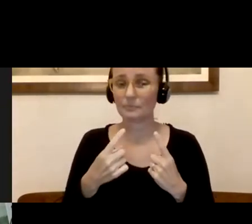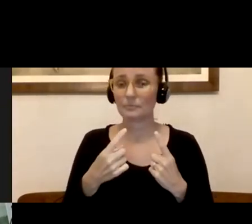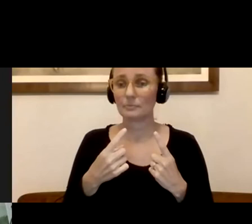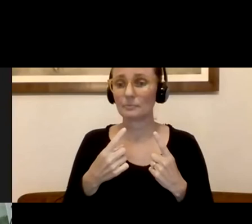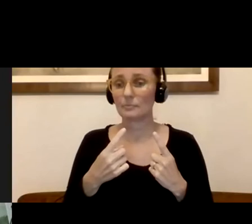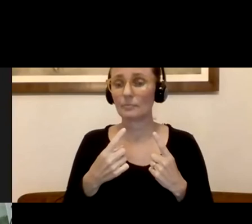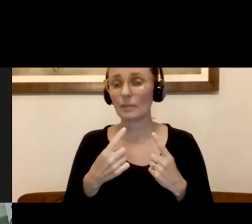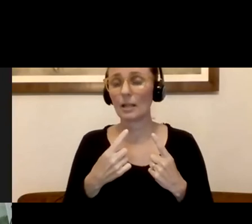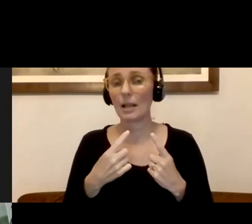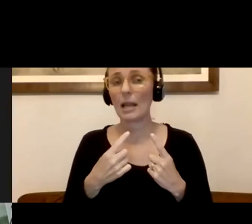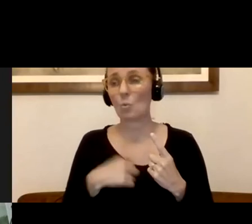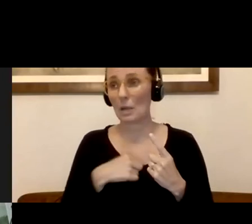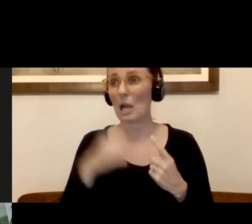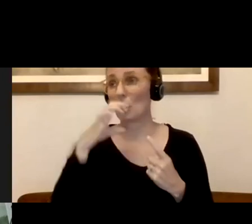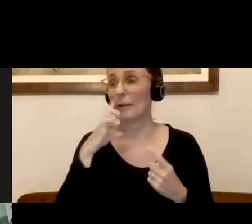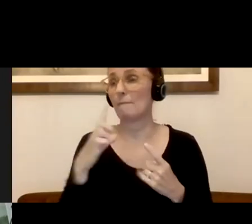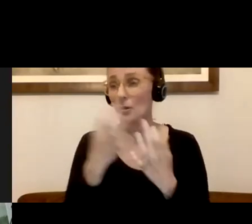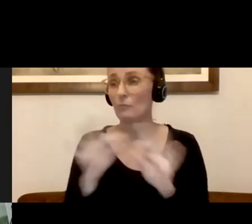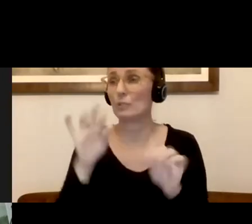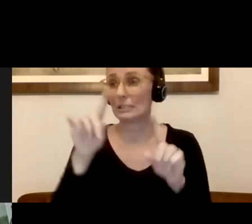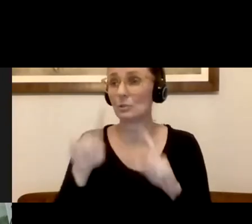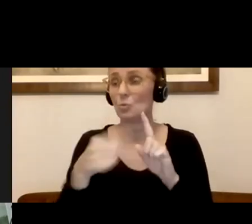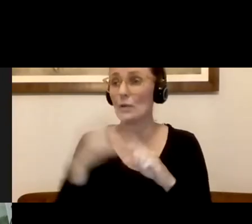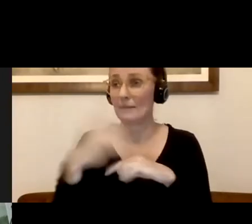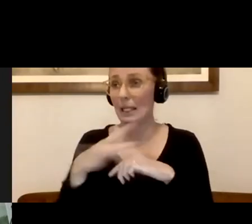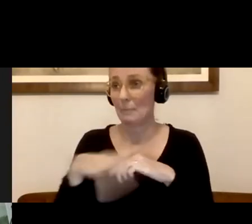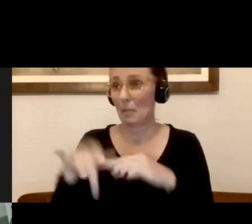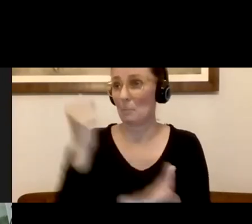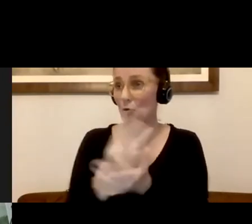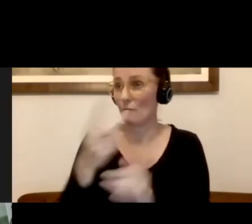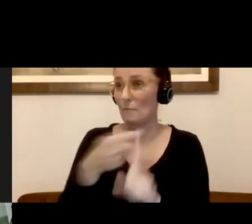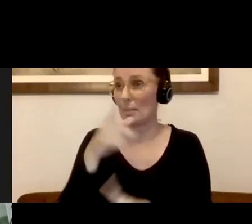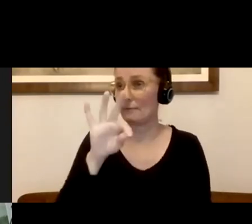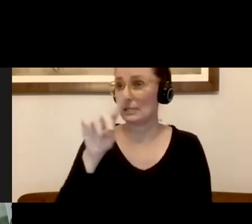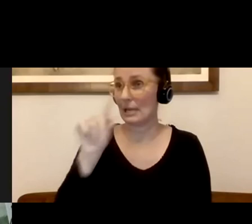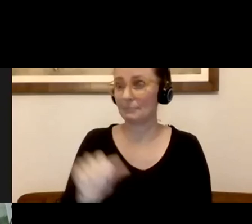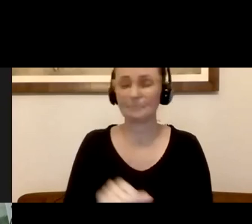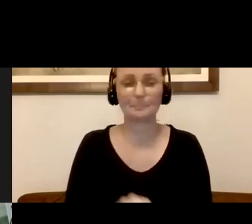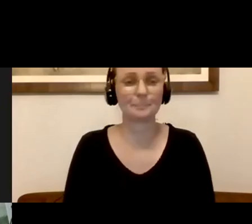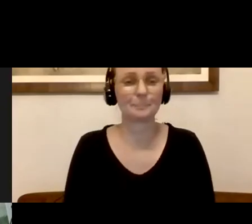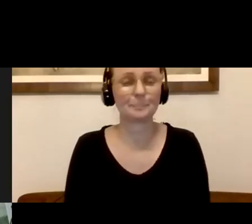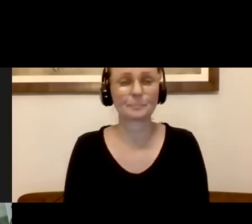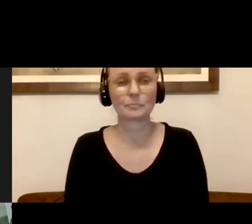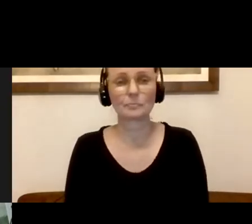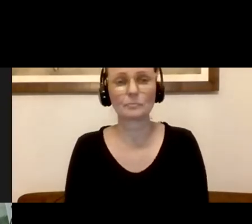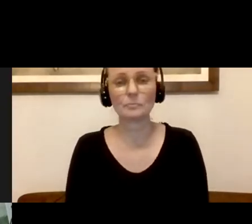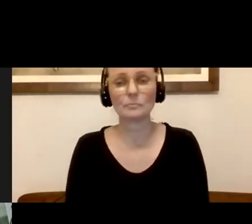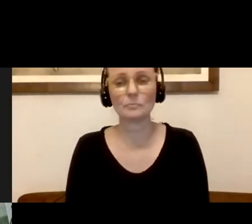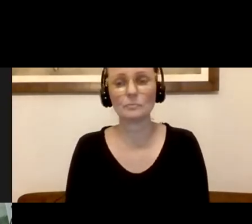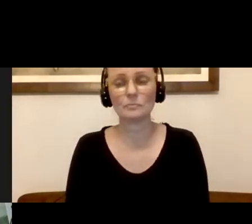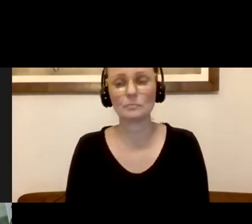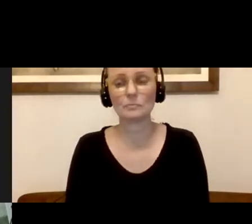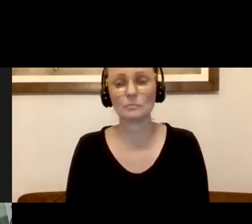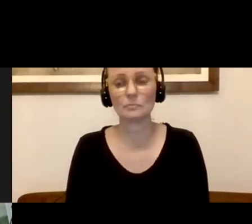free, uh, to folks when it does happen. So stay tuned, uh, for that. Um, here's a question from an anonymous, uh,